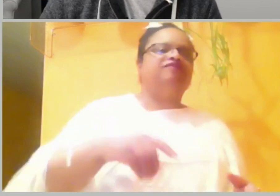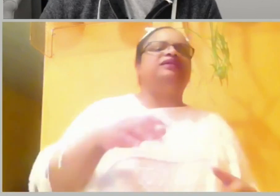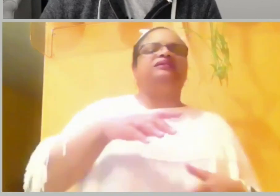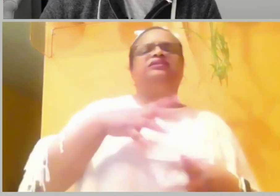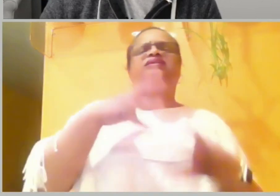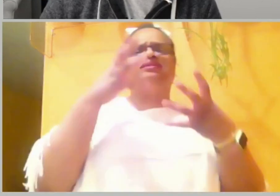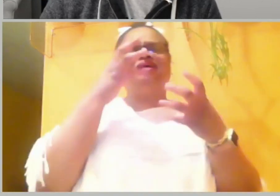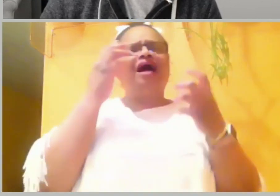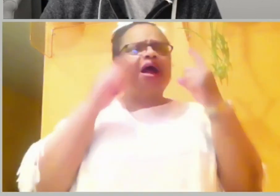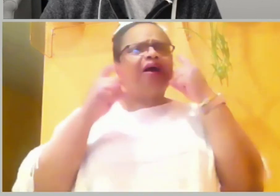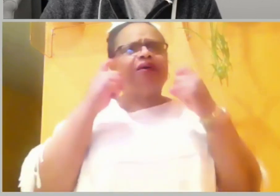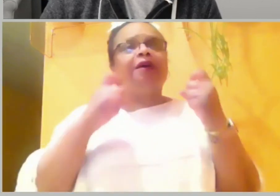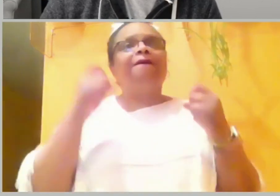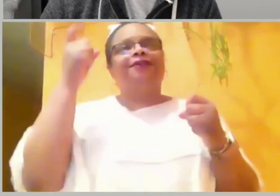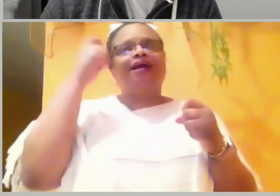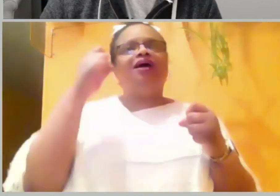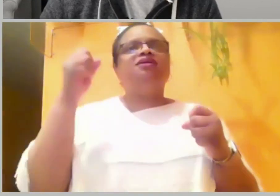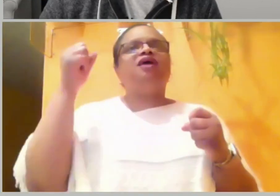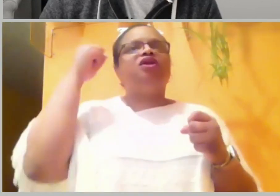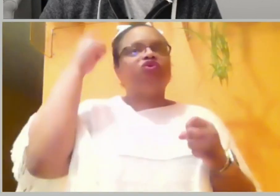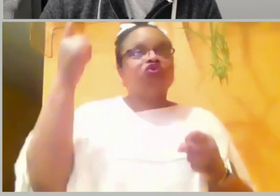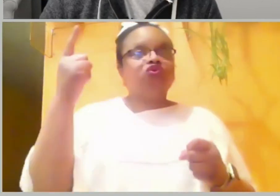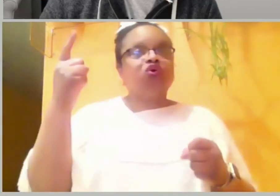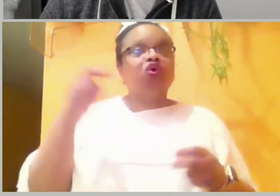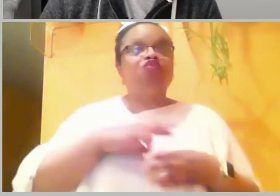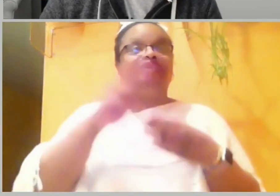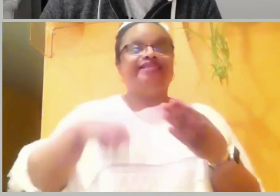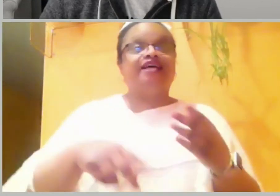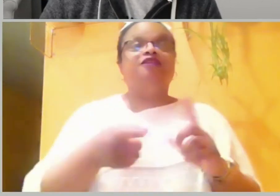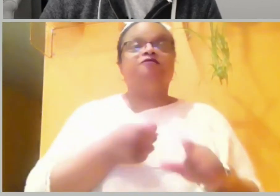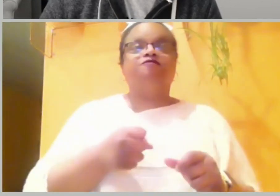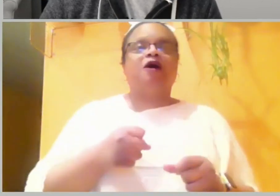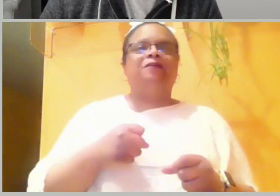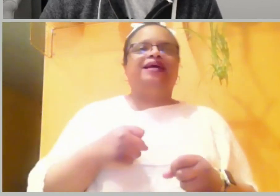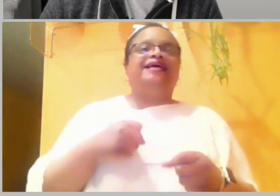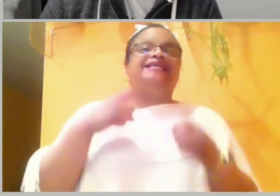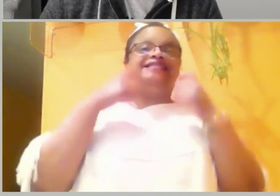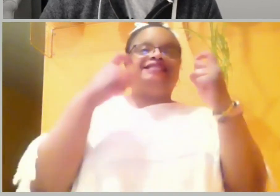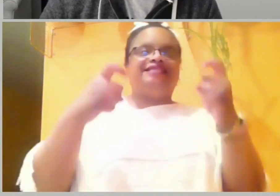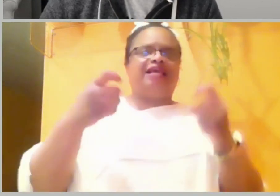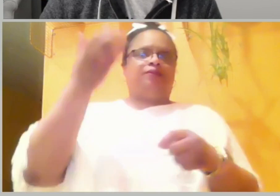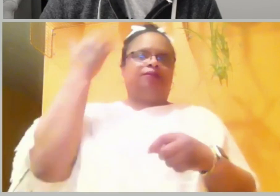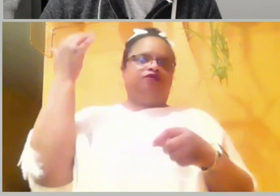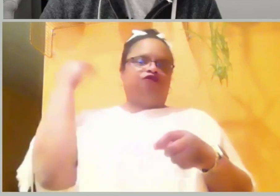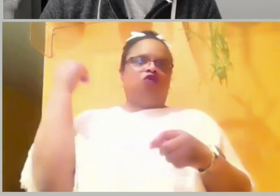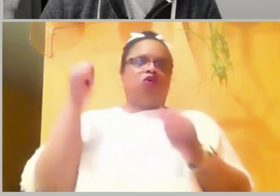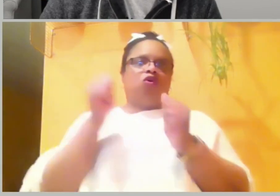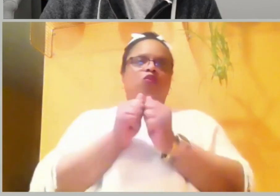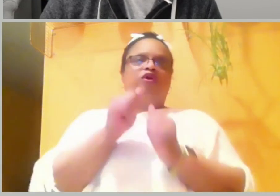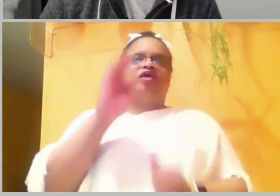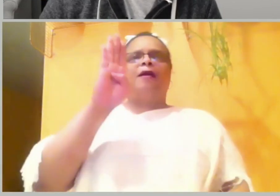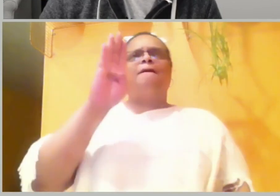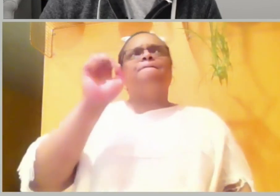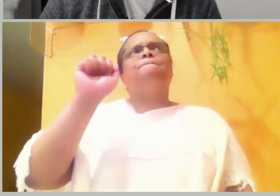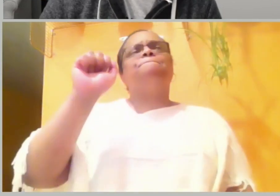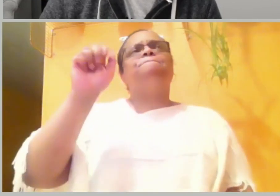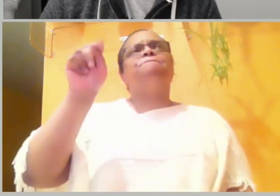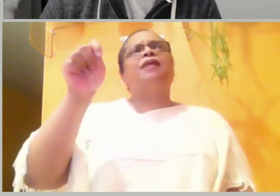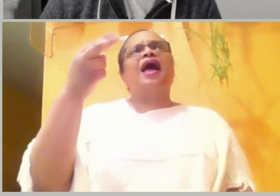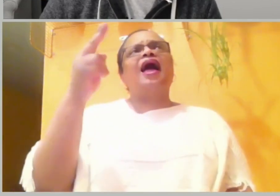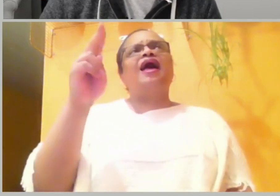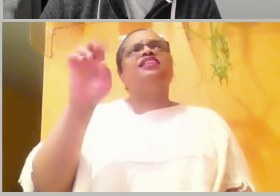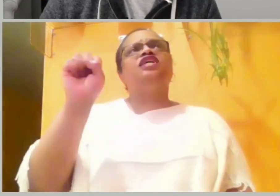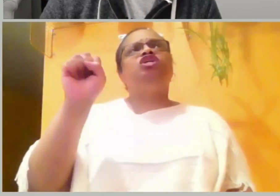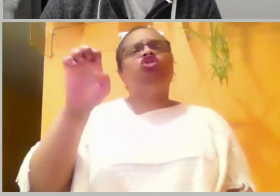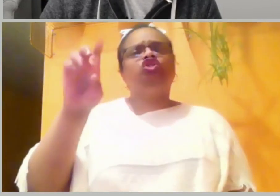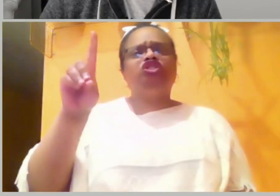and for generations to come. Something that may seem so simple or not that big of a deal to you can cause a lot